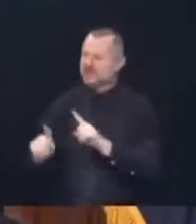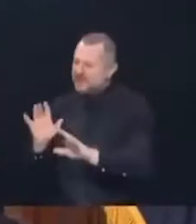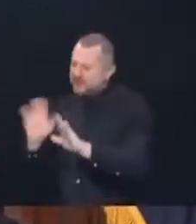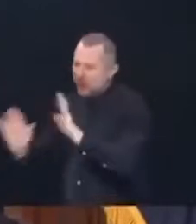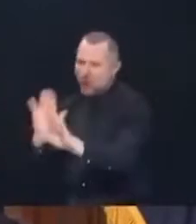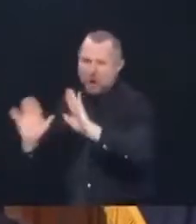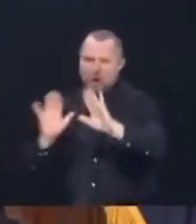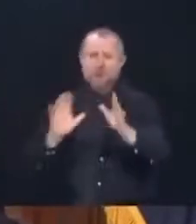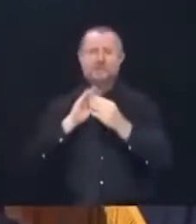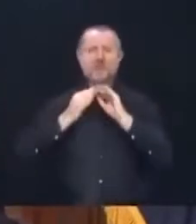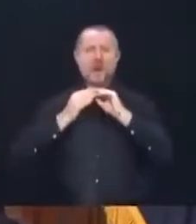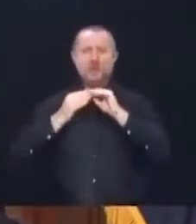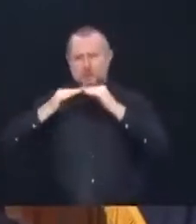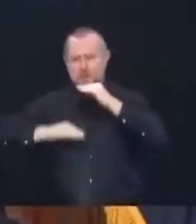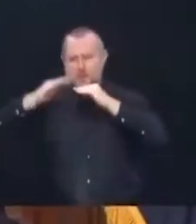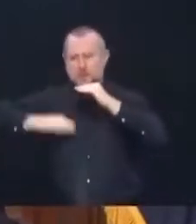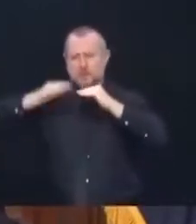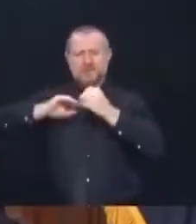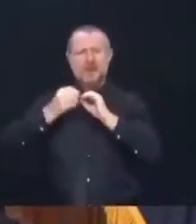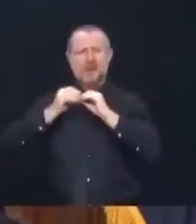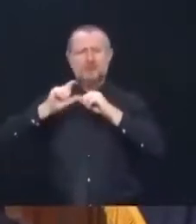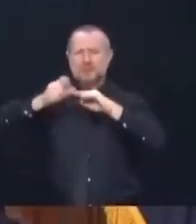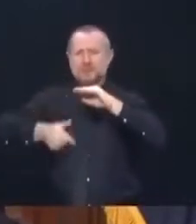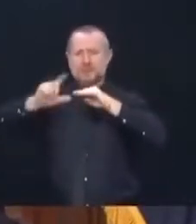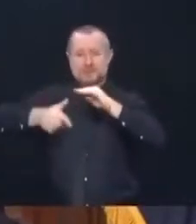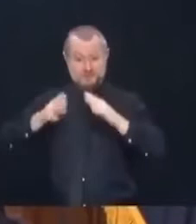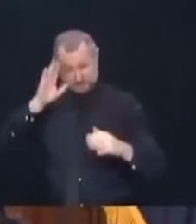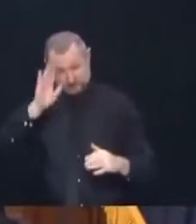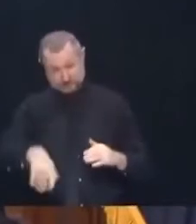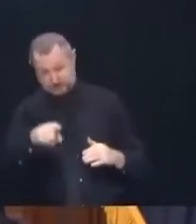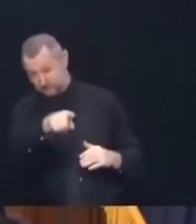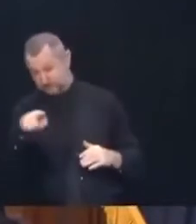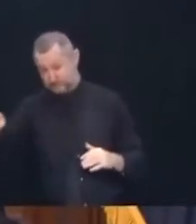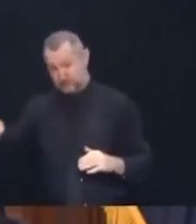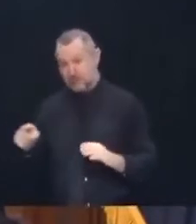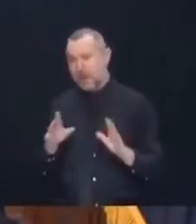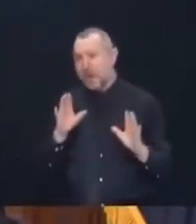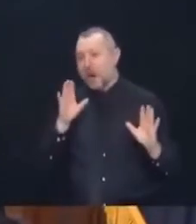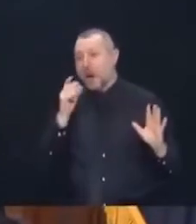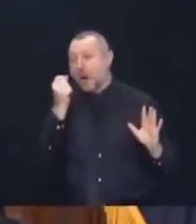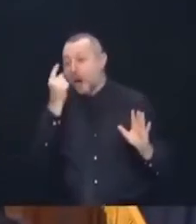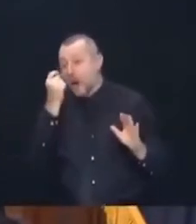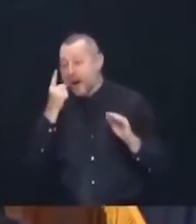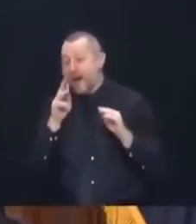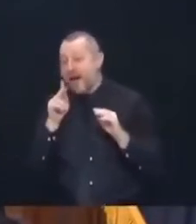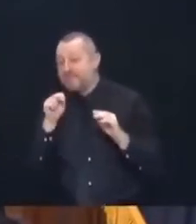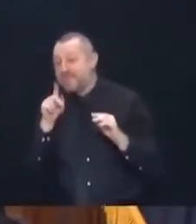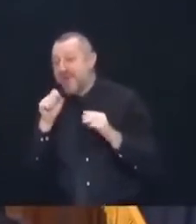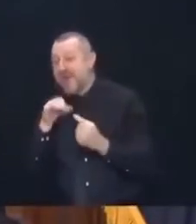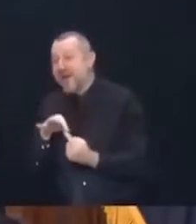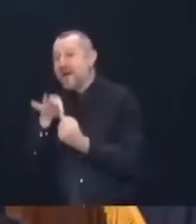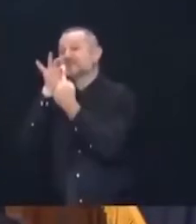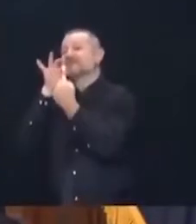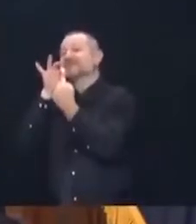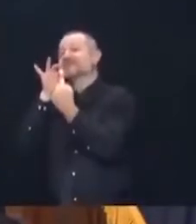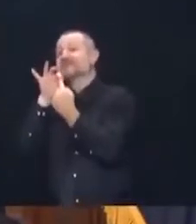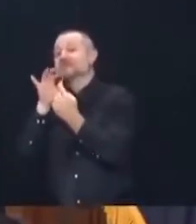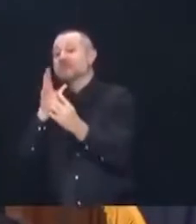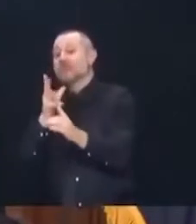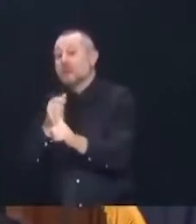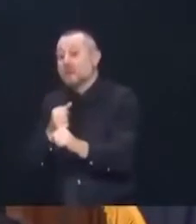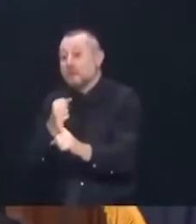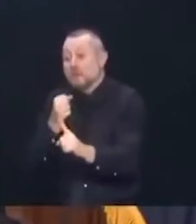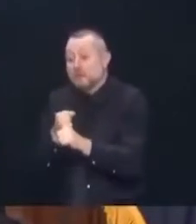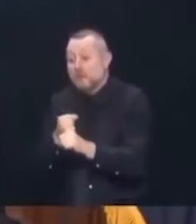Unless they fall into a microcluster. The microcluster